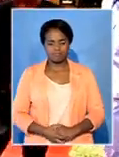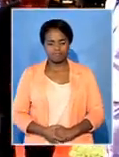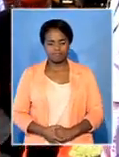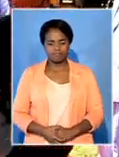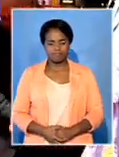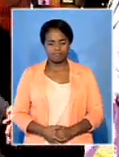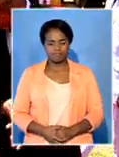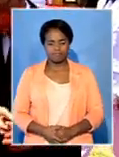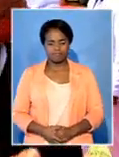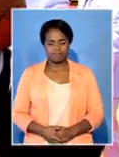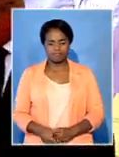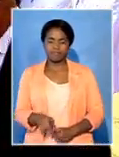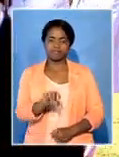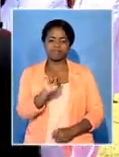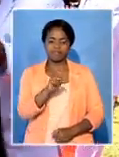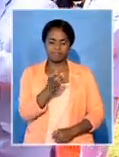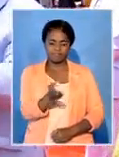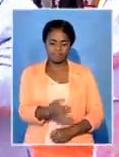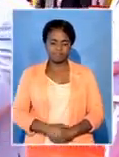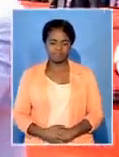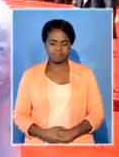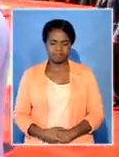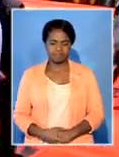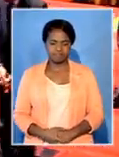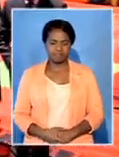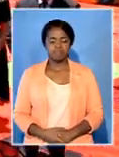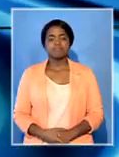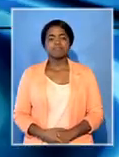Lihana Toteci, SABC News, Johannesburg.